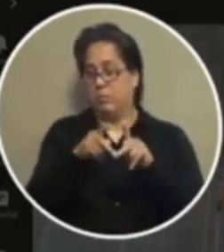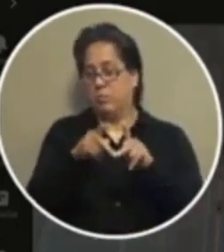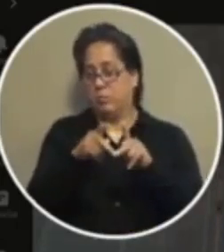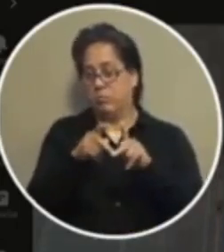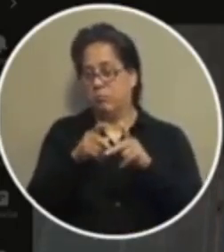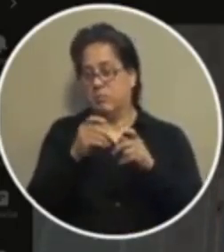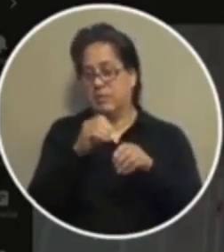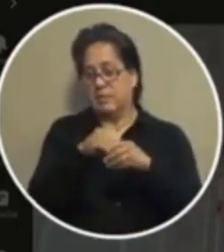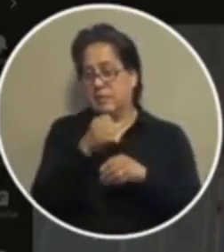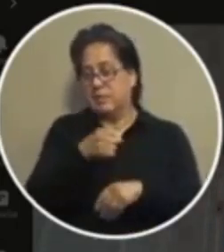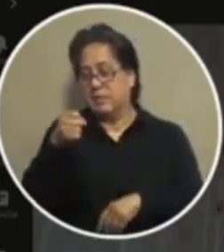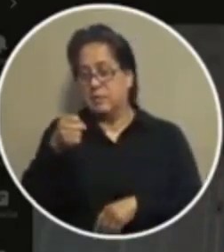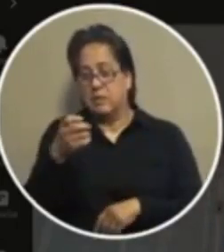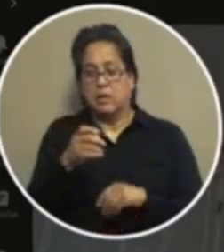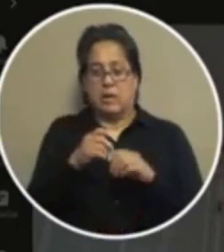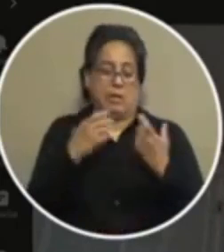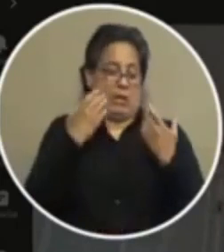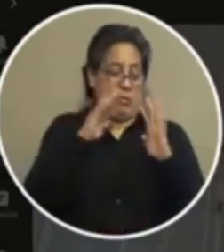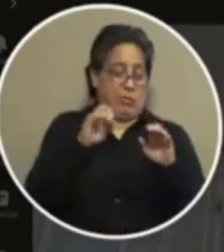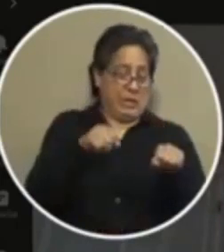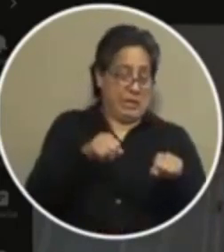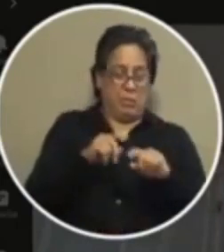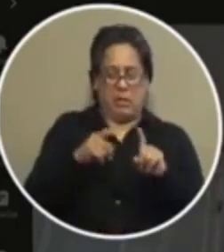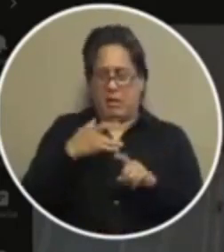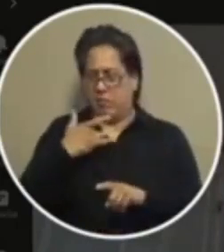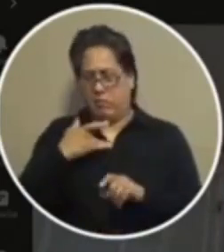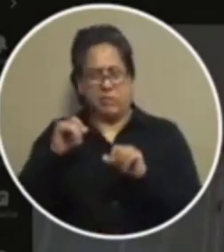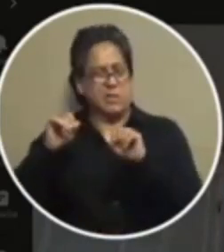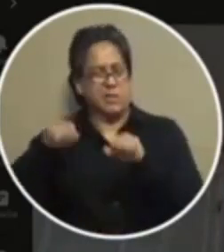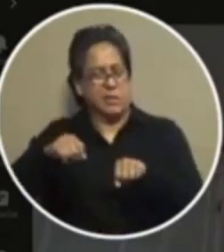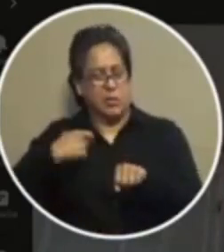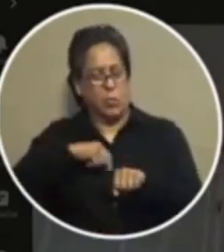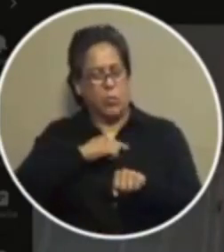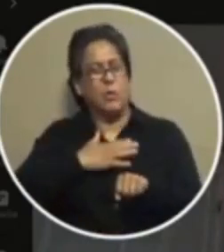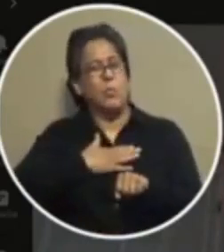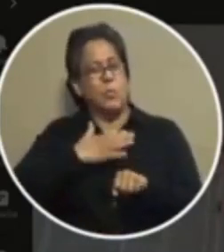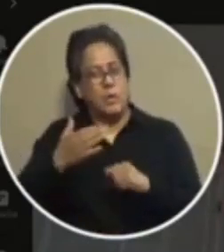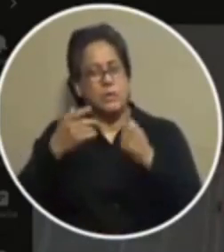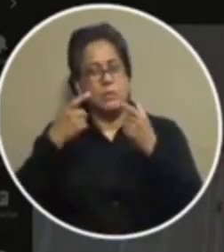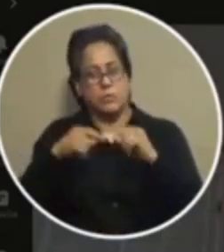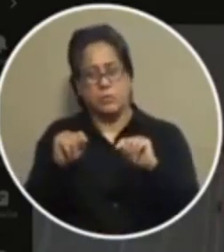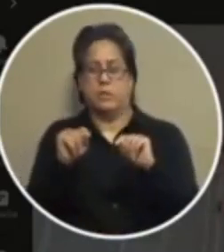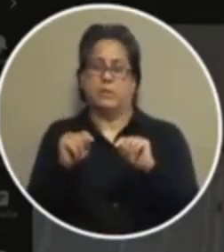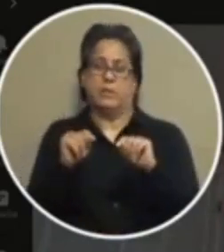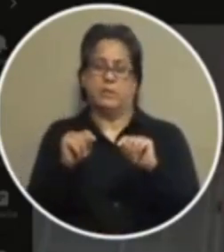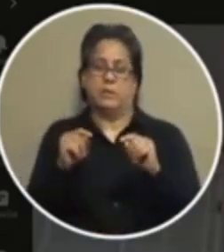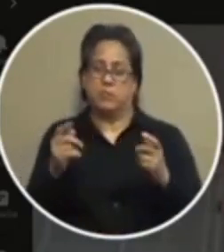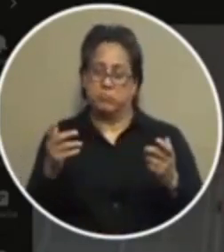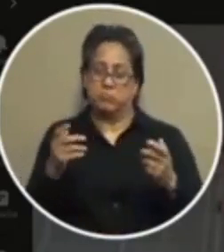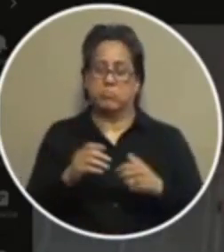that can be done or not i don't know but i believe that it can be done and we are willing to try to get it done so